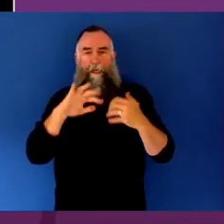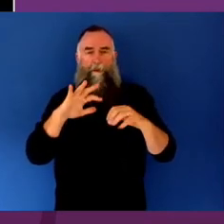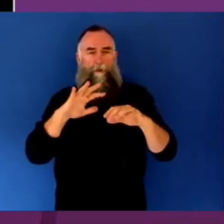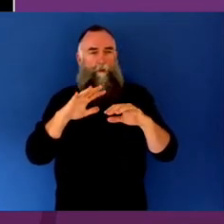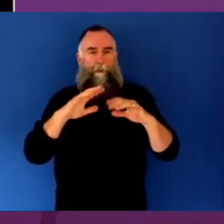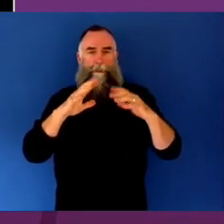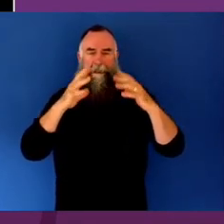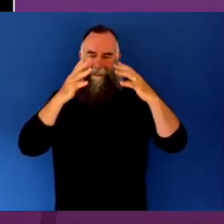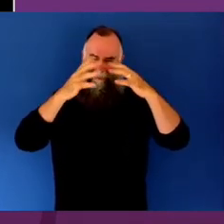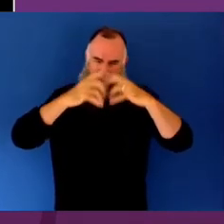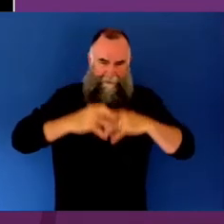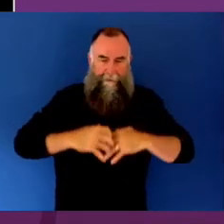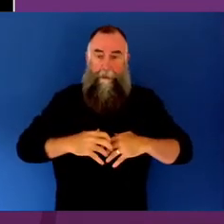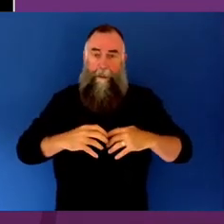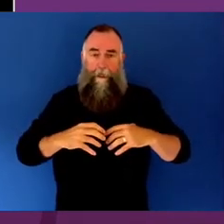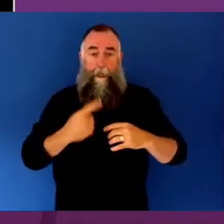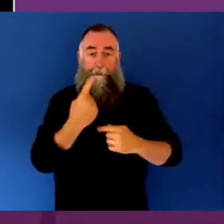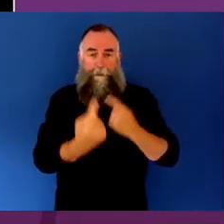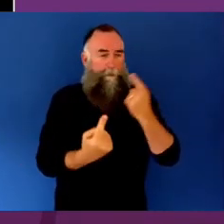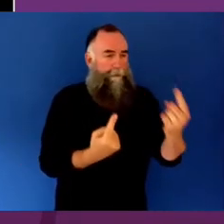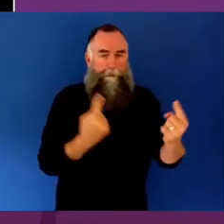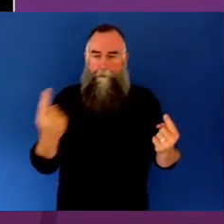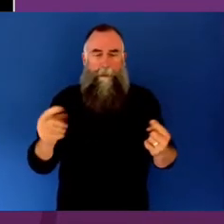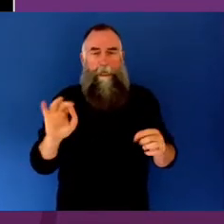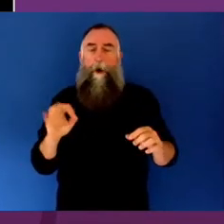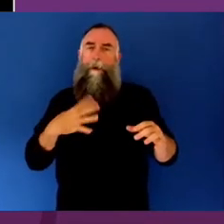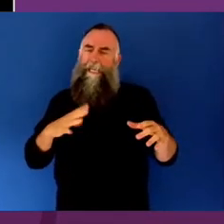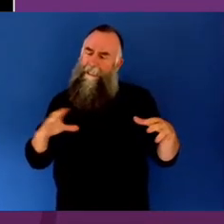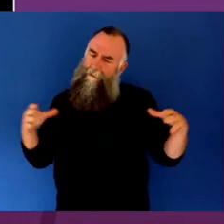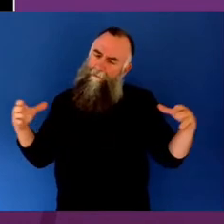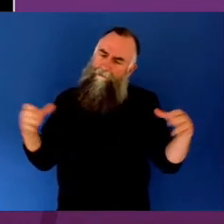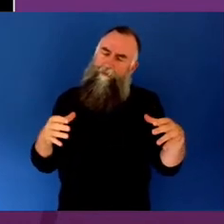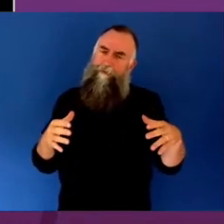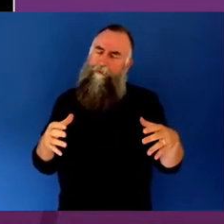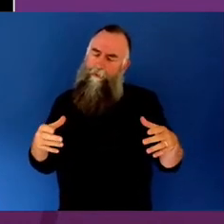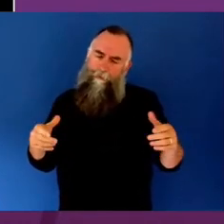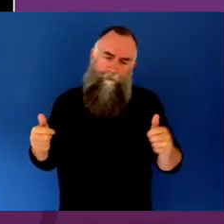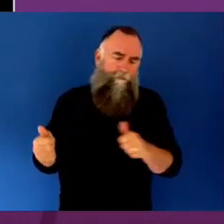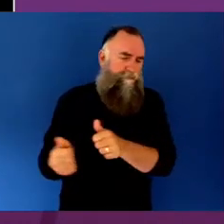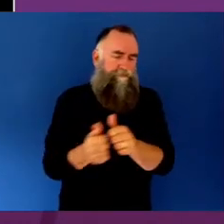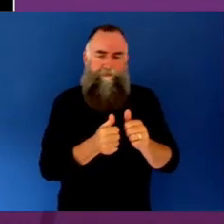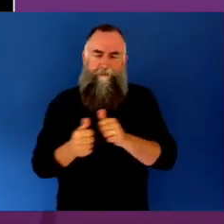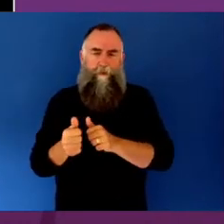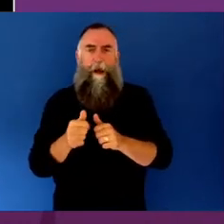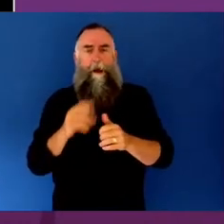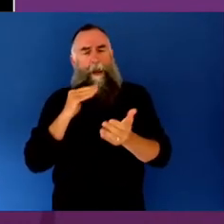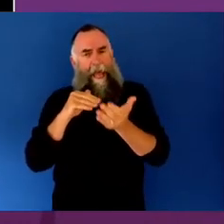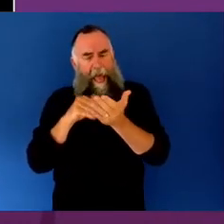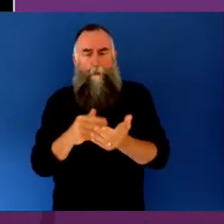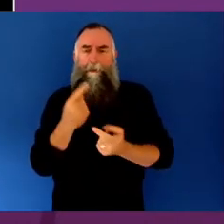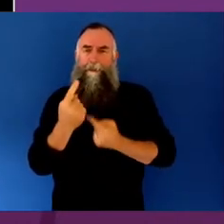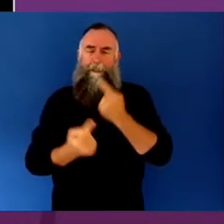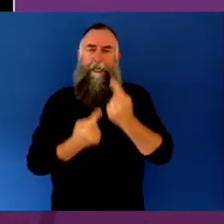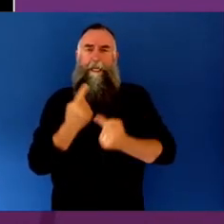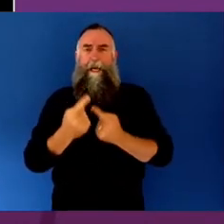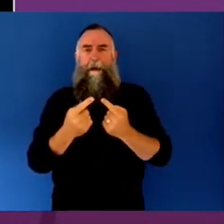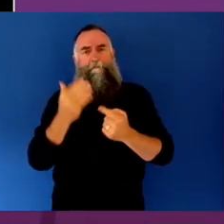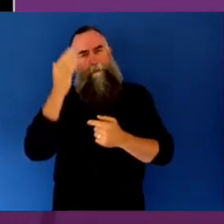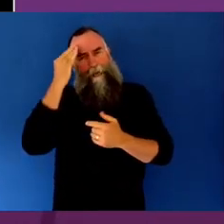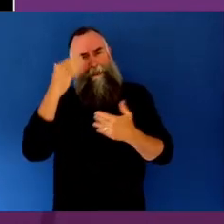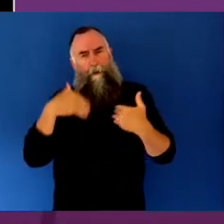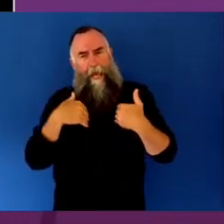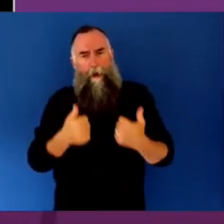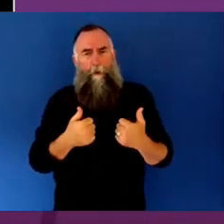really big social and environmental issues of our time, all of which require good mental health and wellbeing. And I think this alongside what